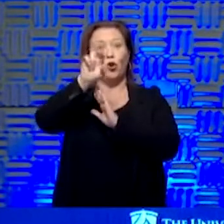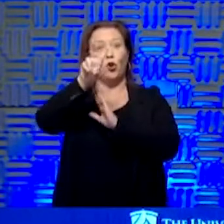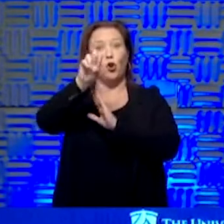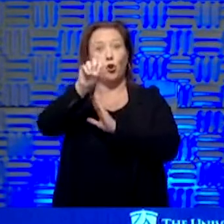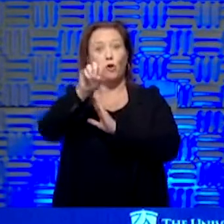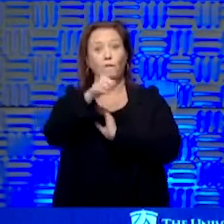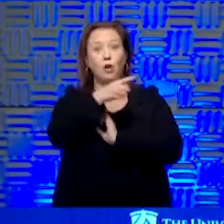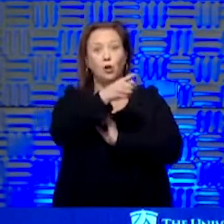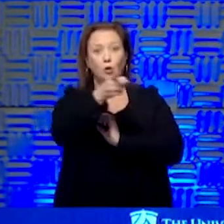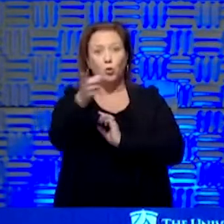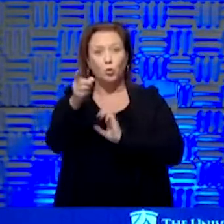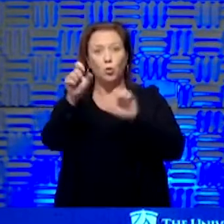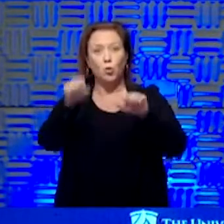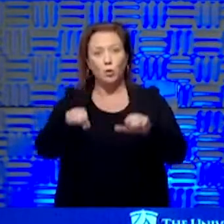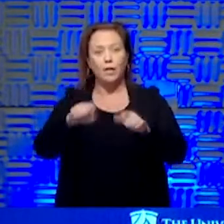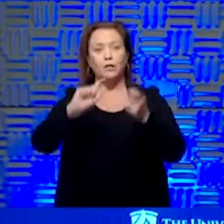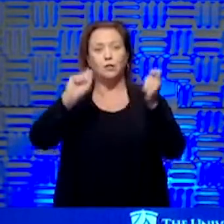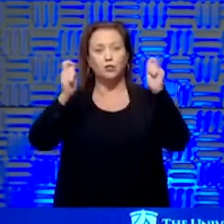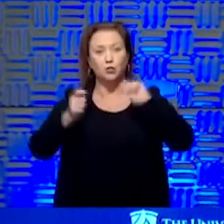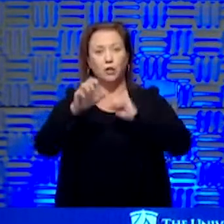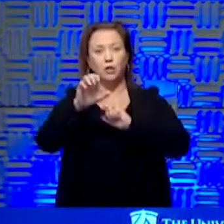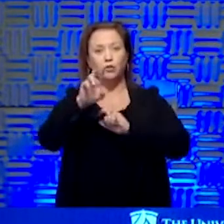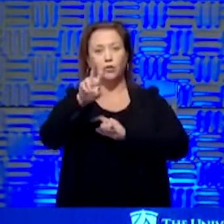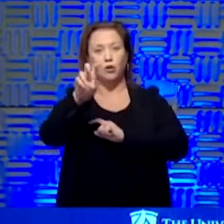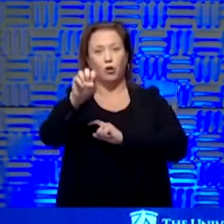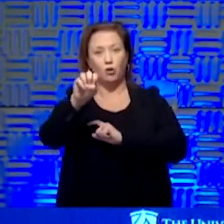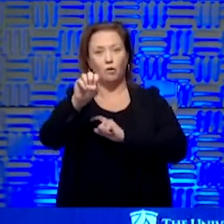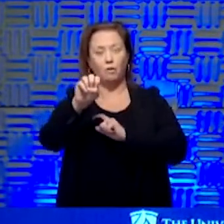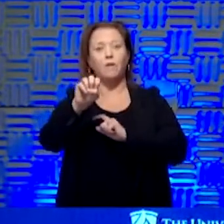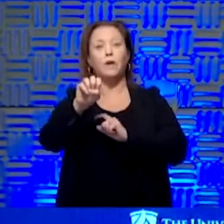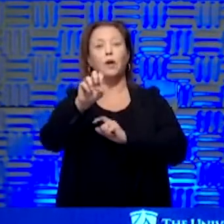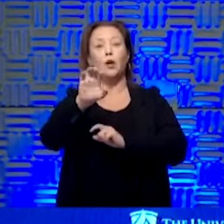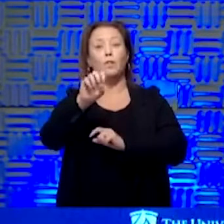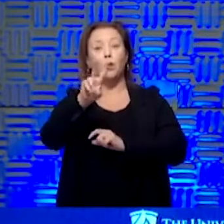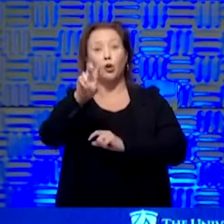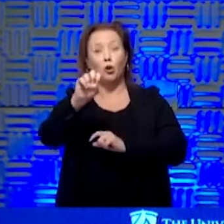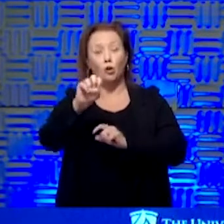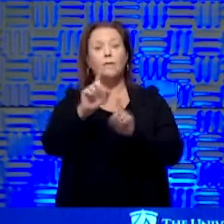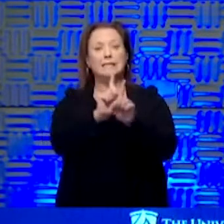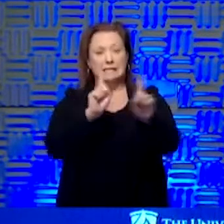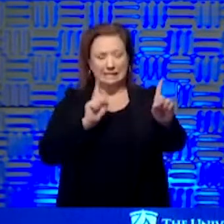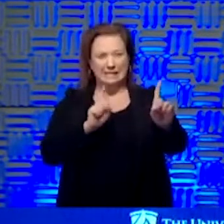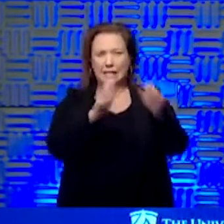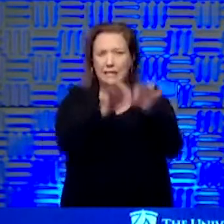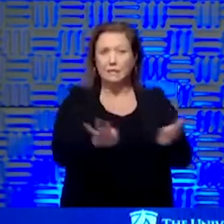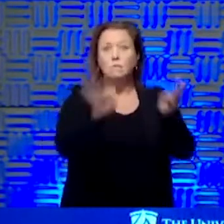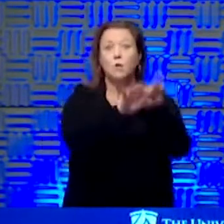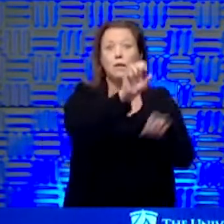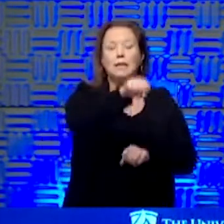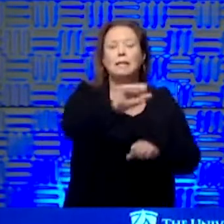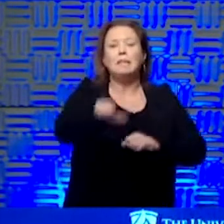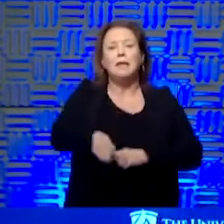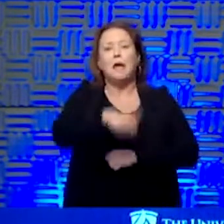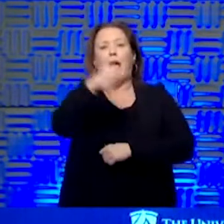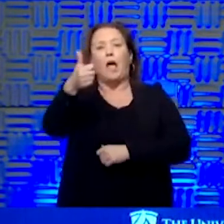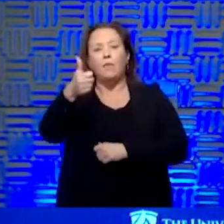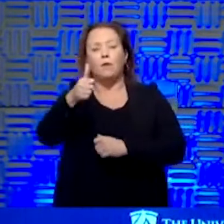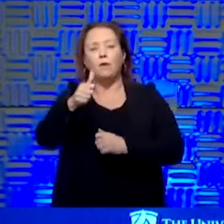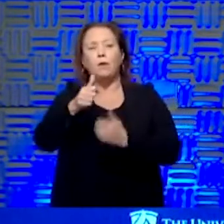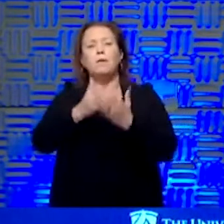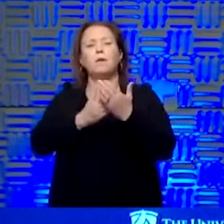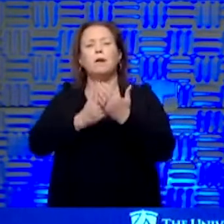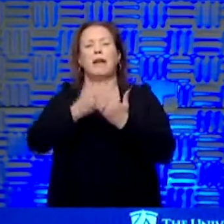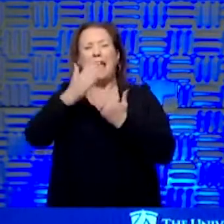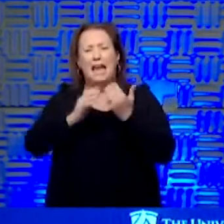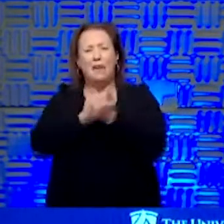can shape this curve. Distancing is part of it. But the other really important part is washing your hands and not touching your face.